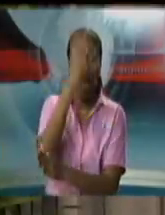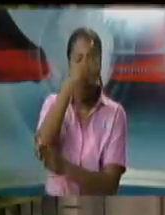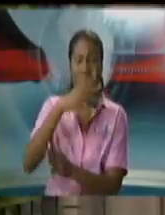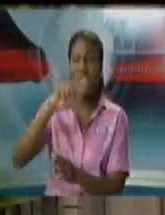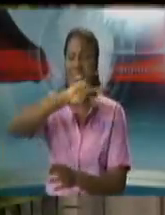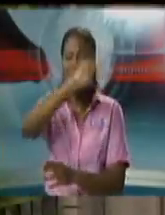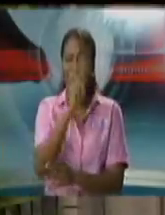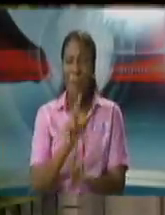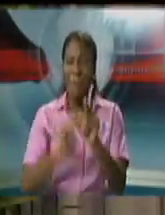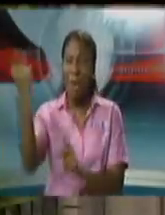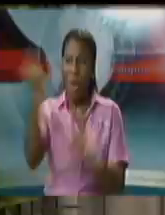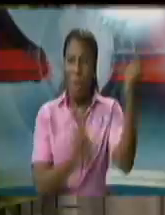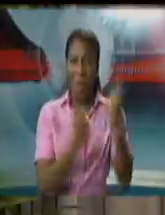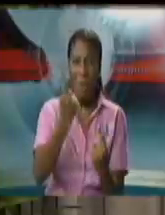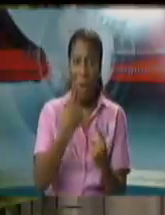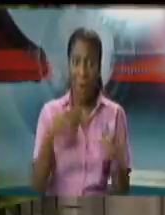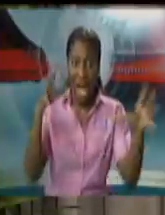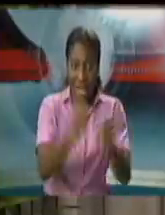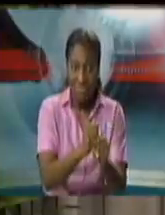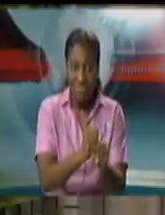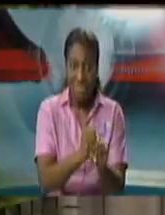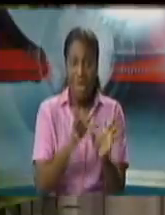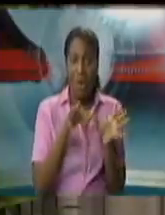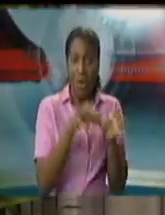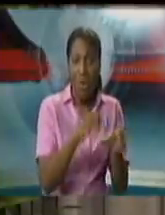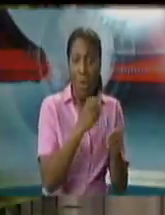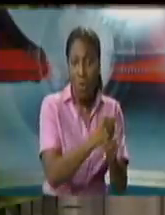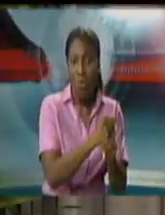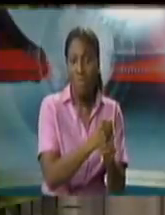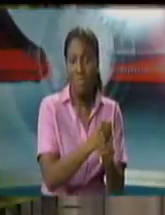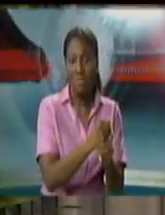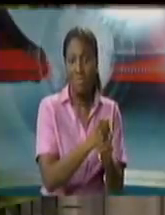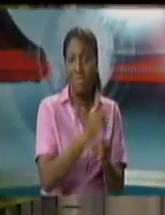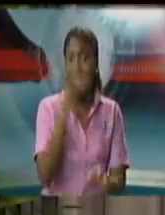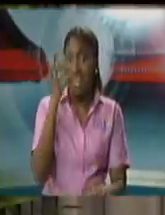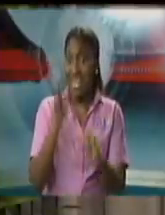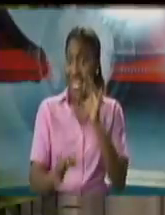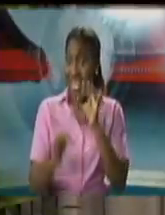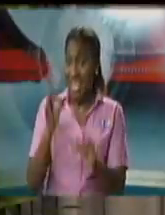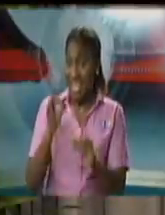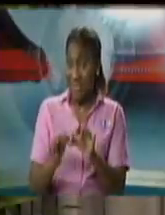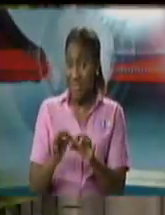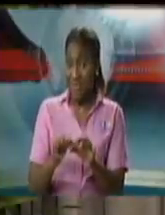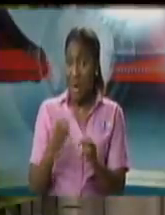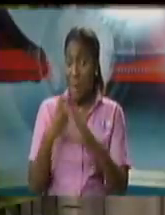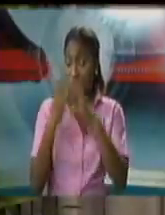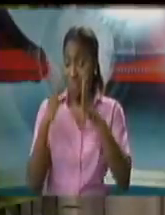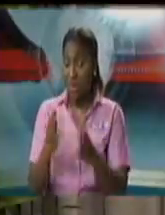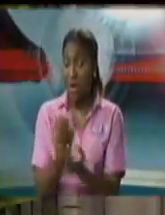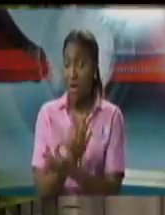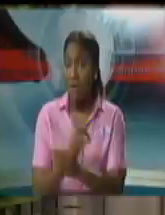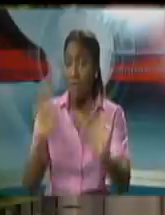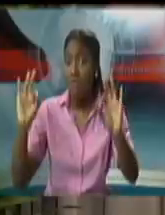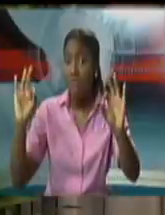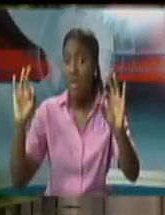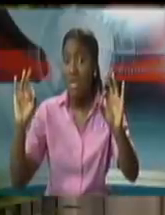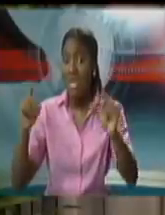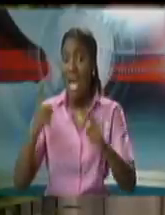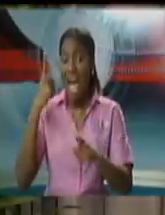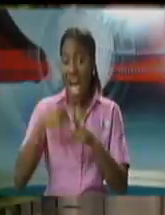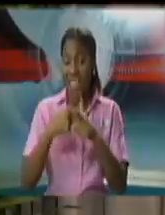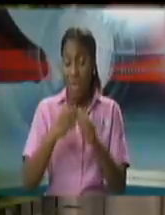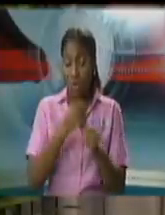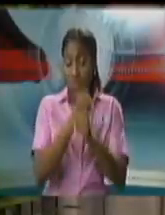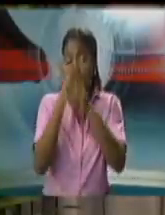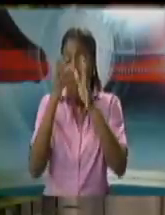if you order someone into release by an order of supervision you have to know where they're going to be how they're going to be managed and